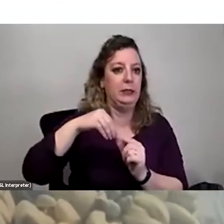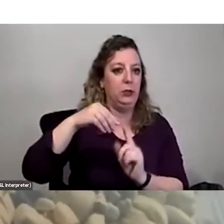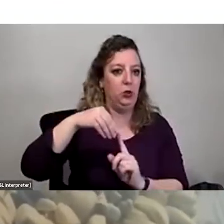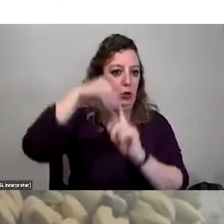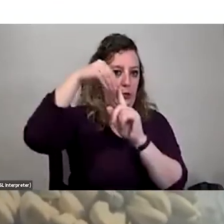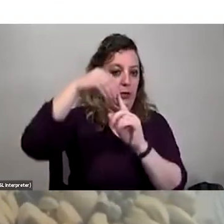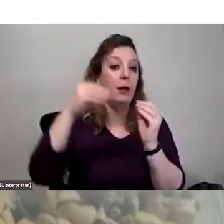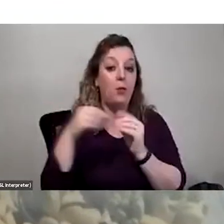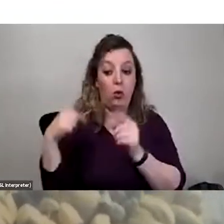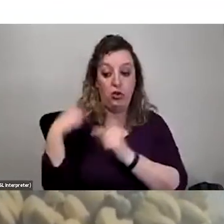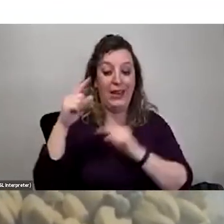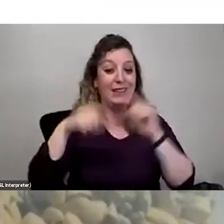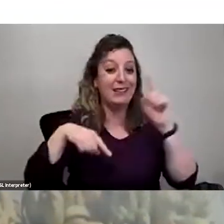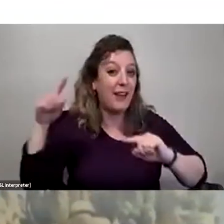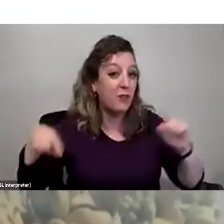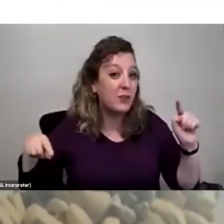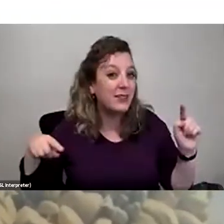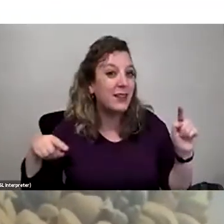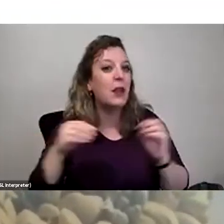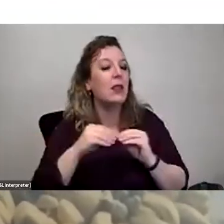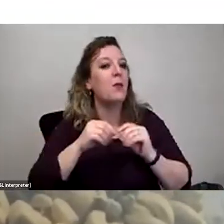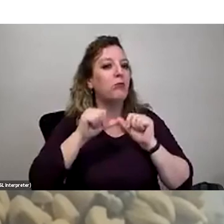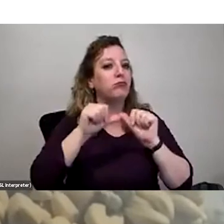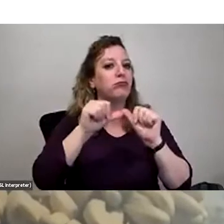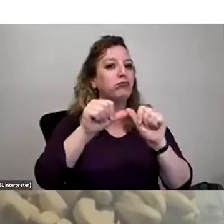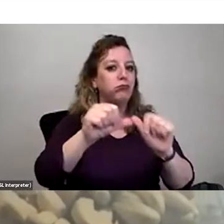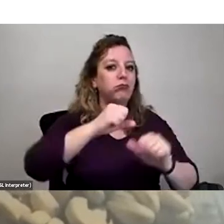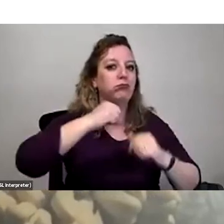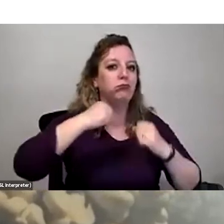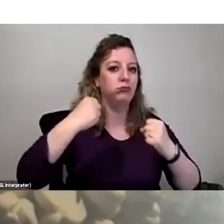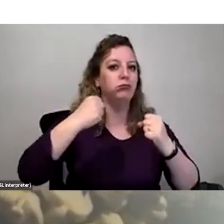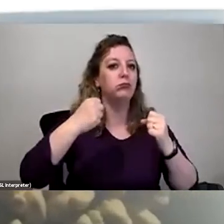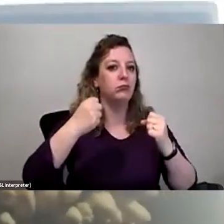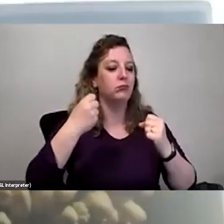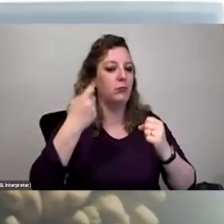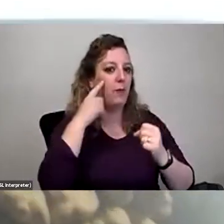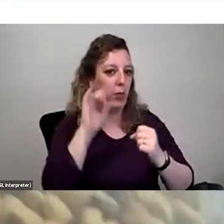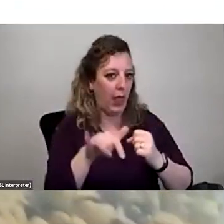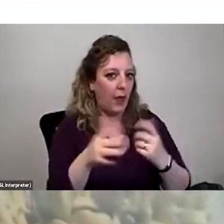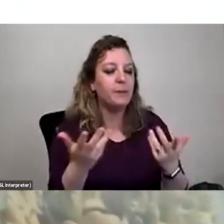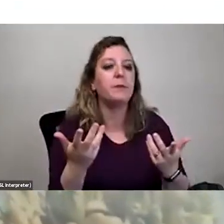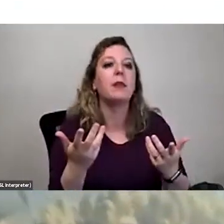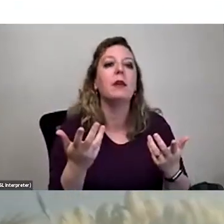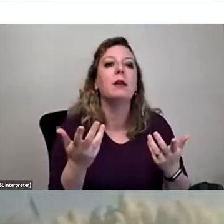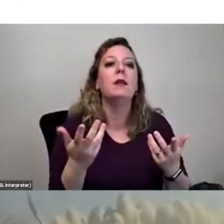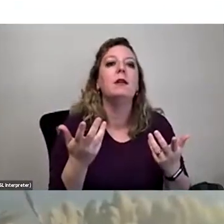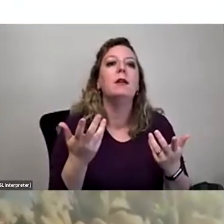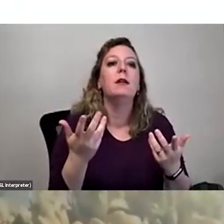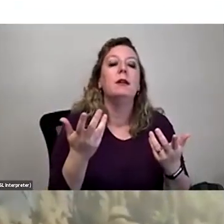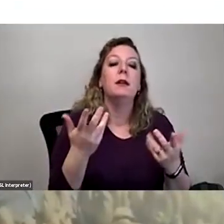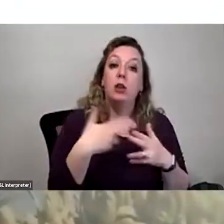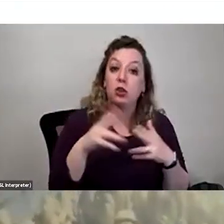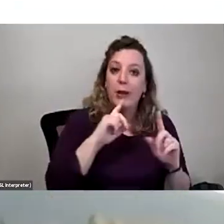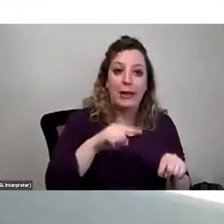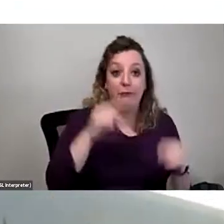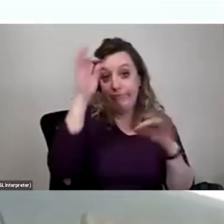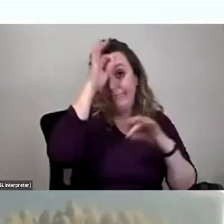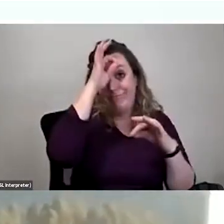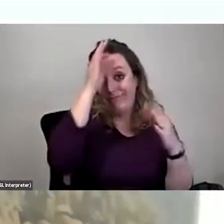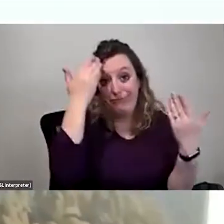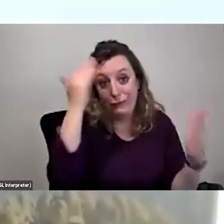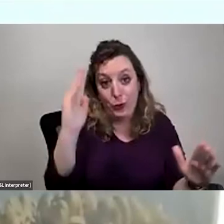diversity we have in the population, the more resilient we would expect that population to be. So the short answer is, we don't know,